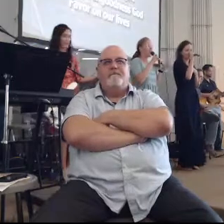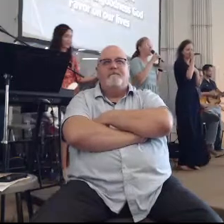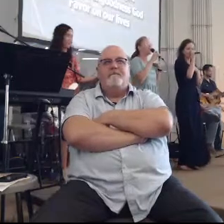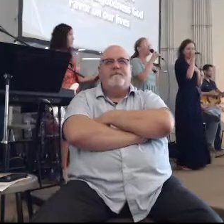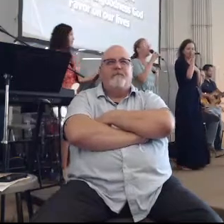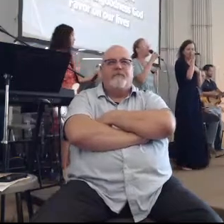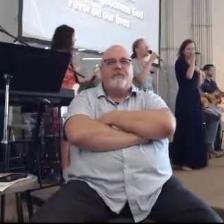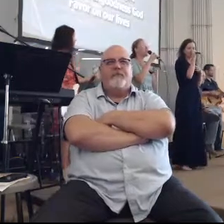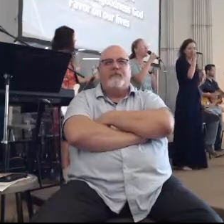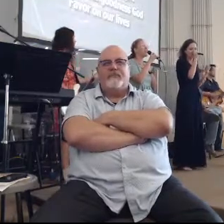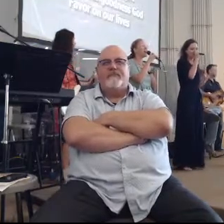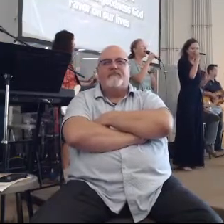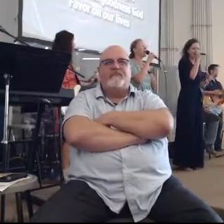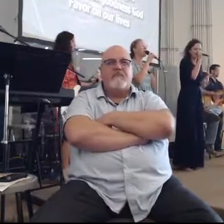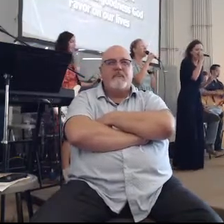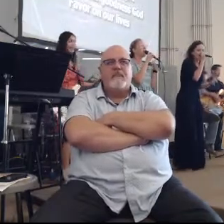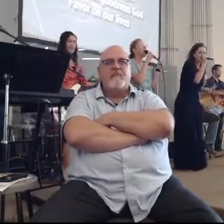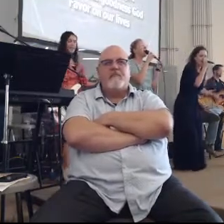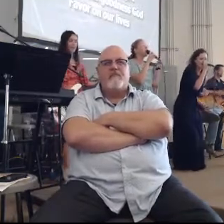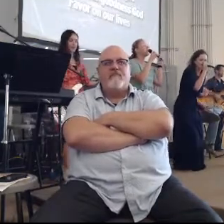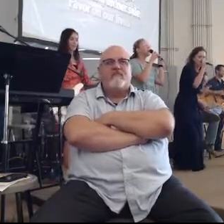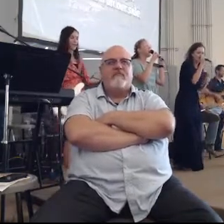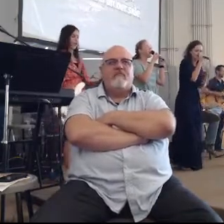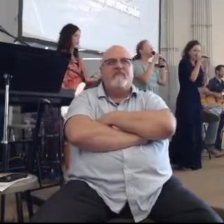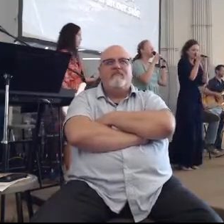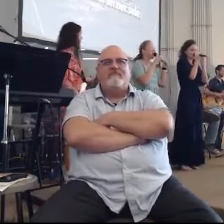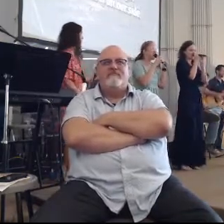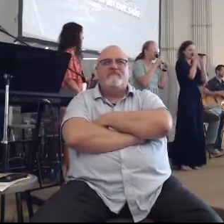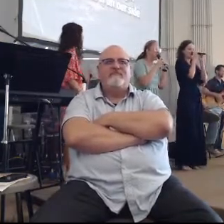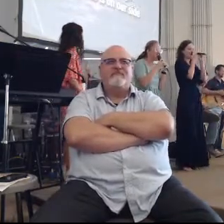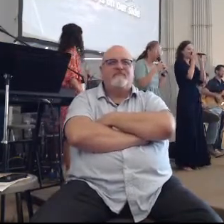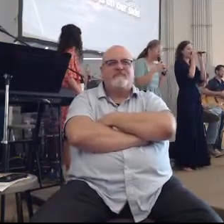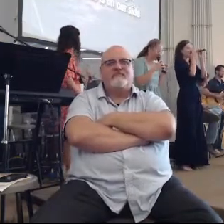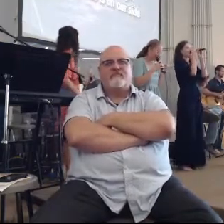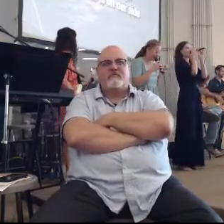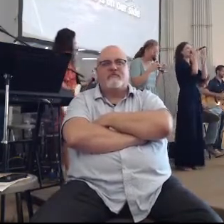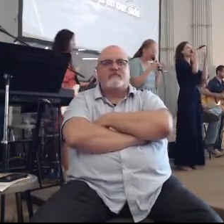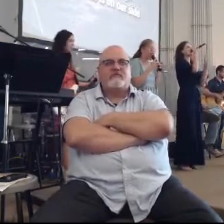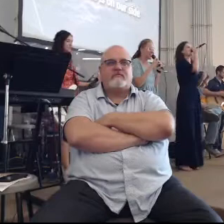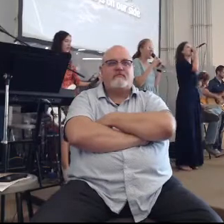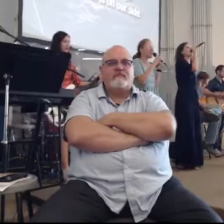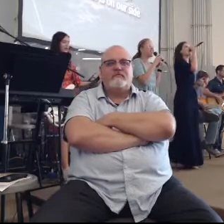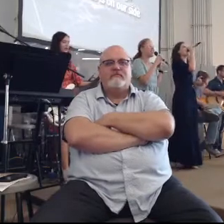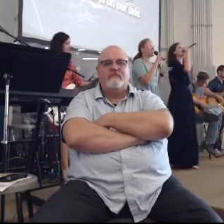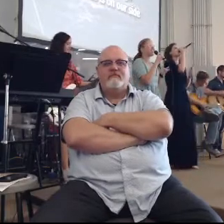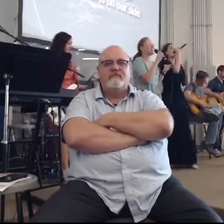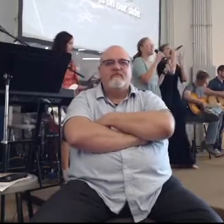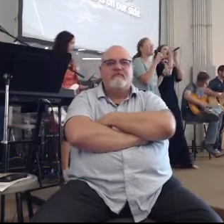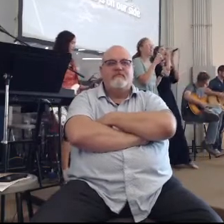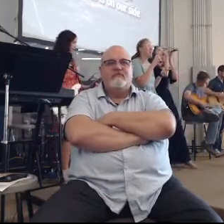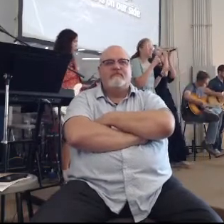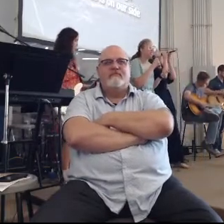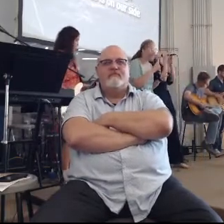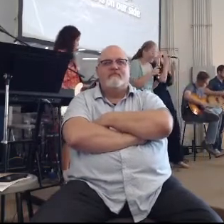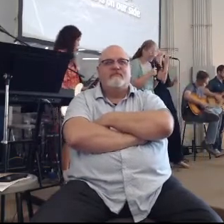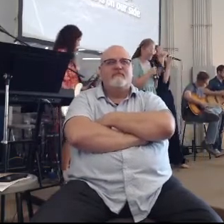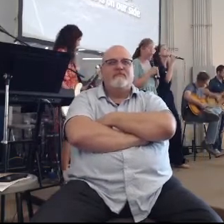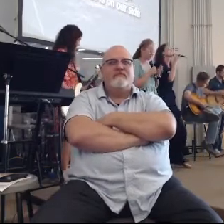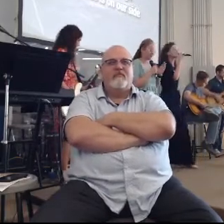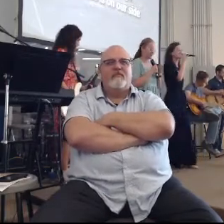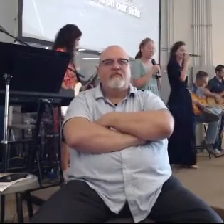Favor on our lives Everywhere we go Your grace is on our side